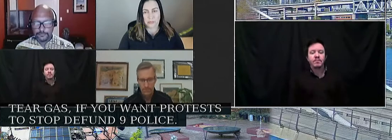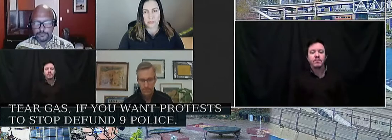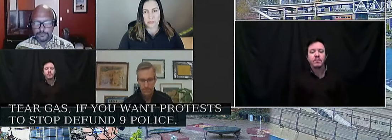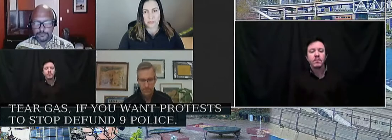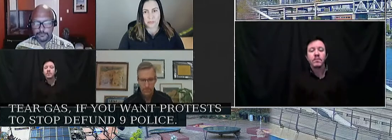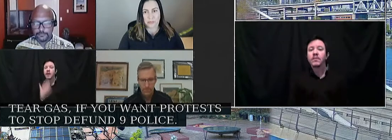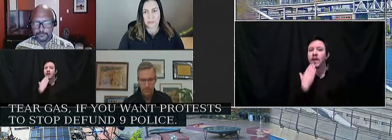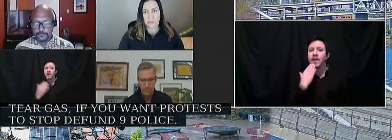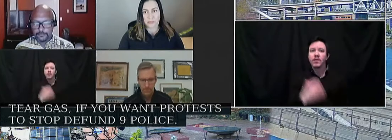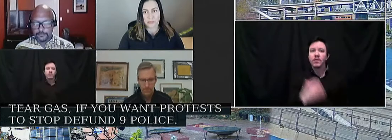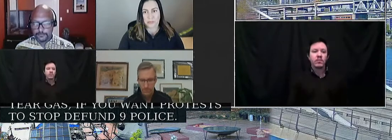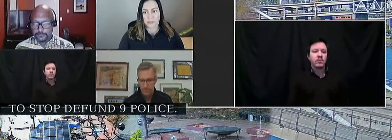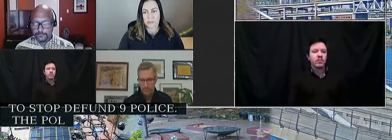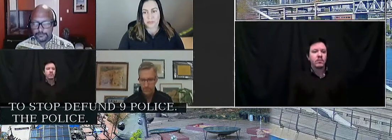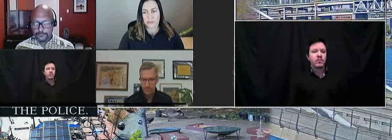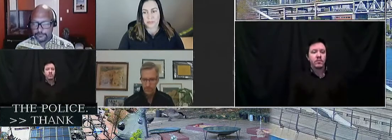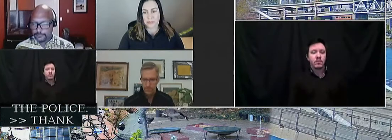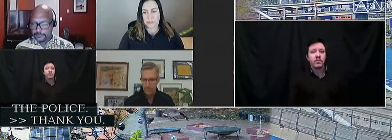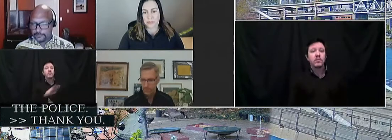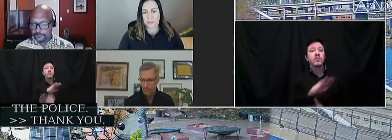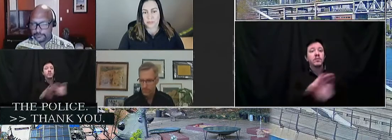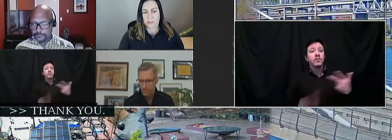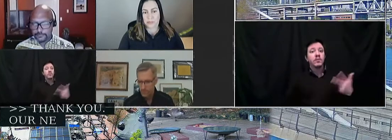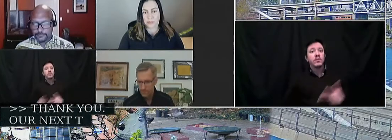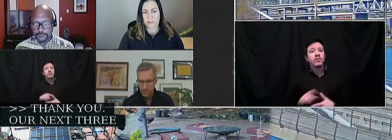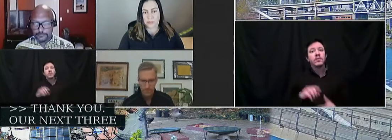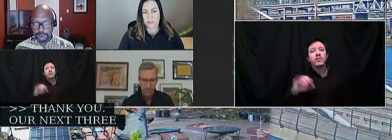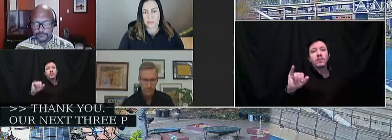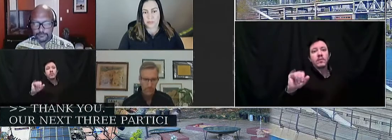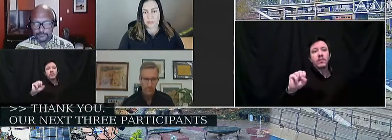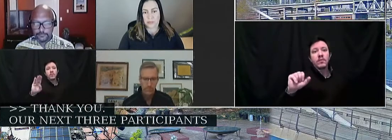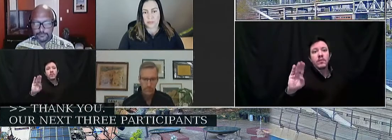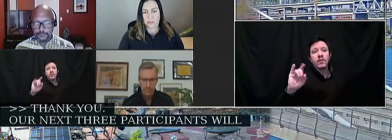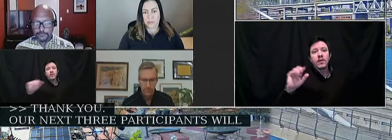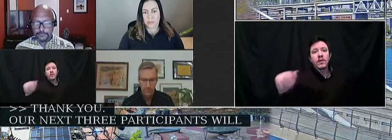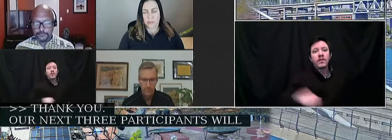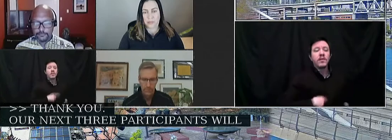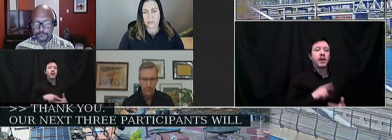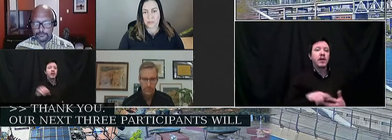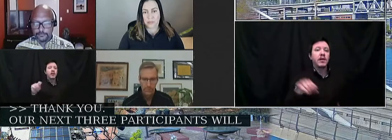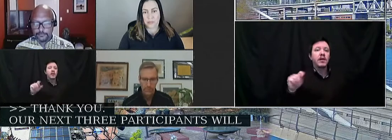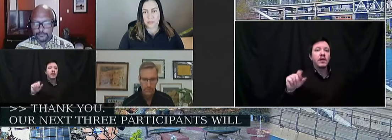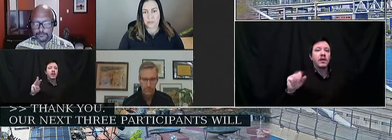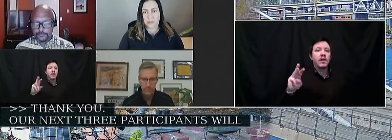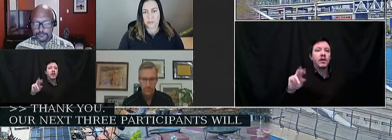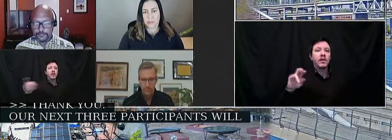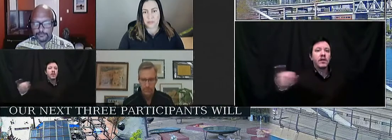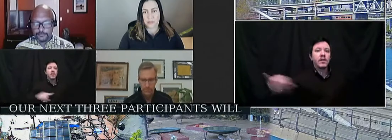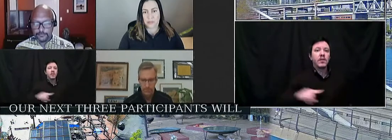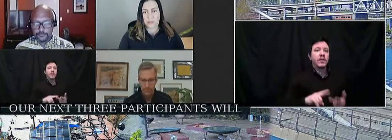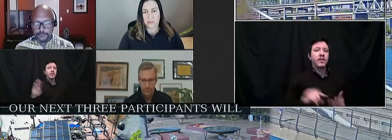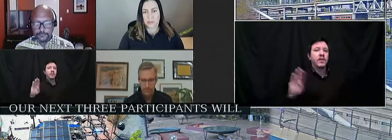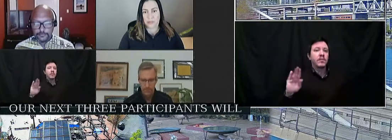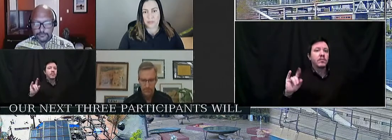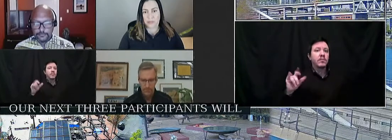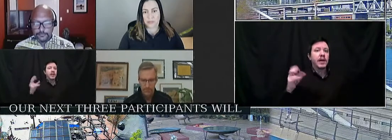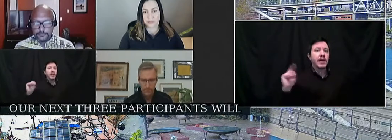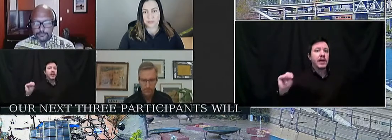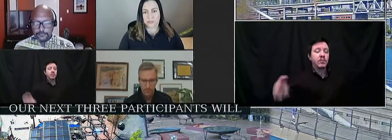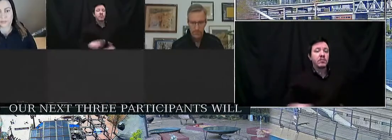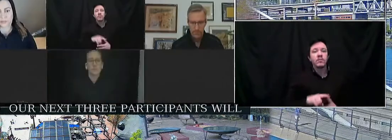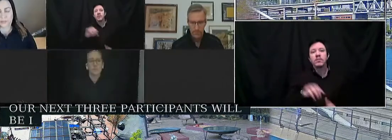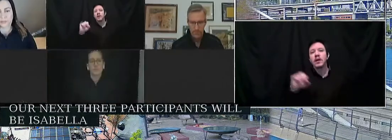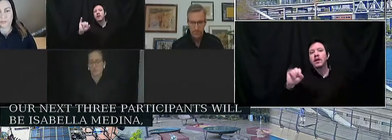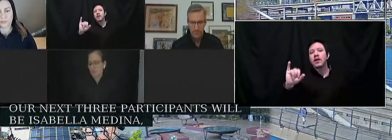Thank you. Our next three participants will be Isabella Medina, Tawasi Tawasi, and Vadim Mazurski. We will start with Isabella.